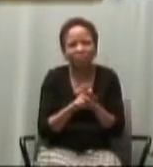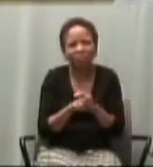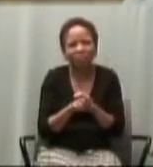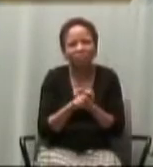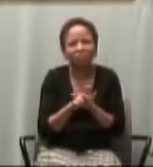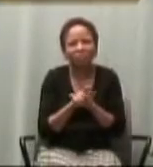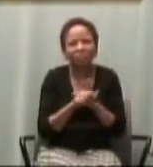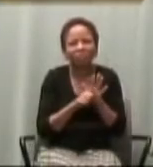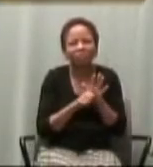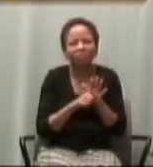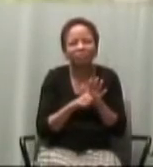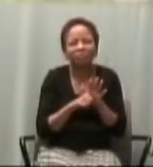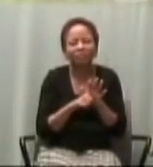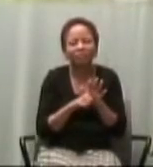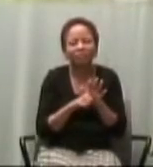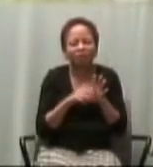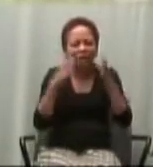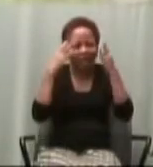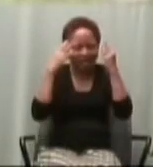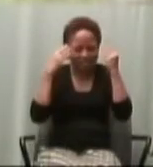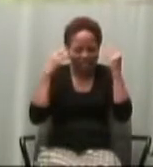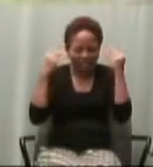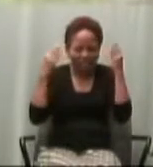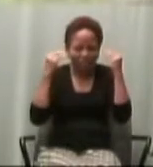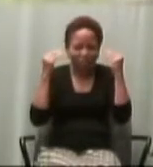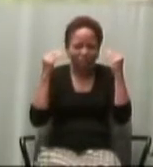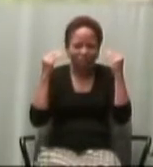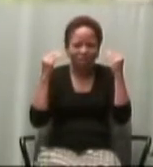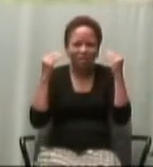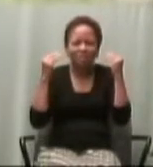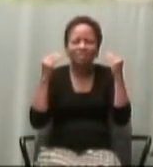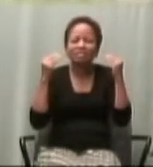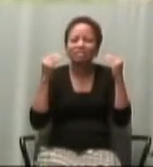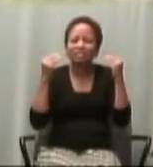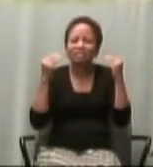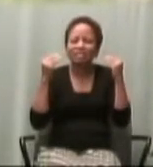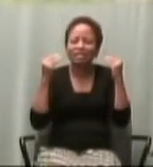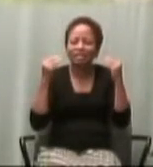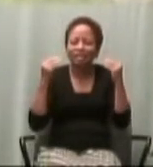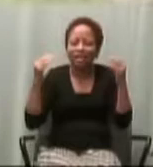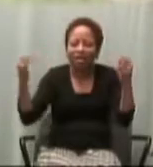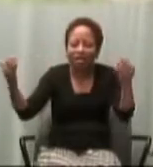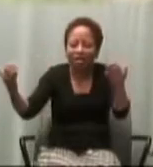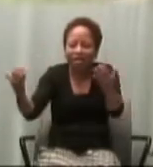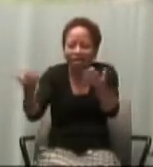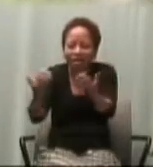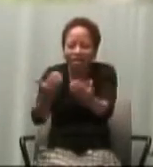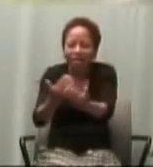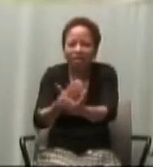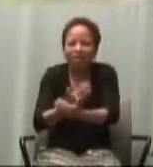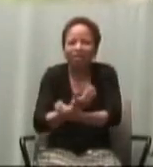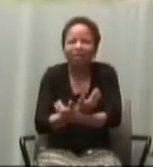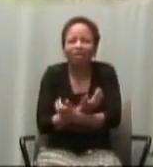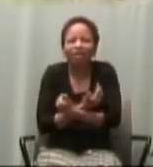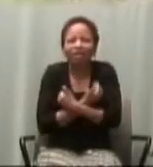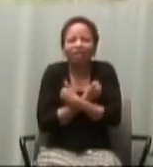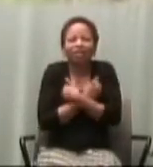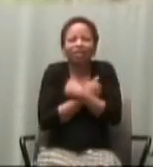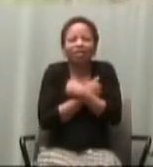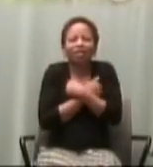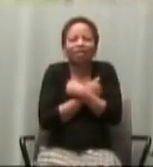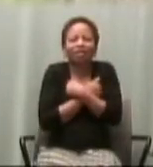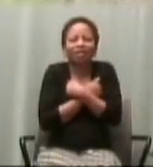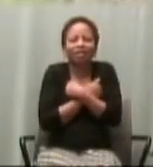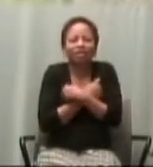we experience whose arm and embrace is there whose love is extended towards His people for